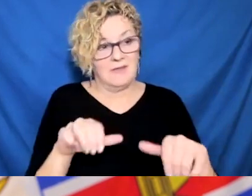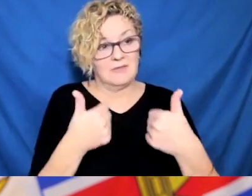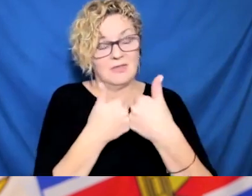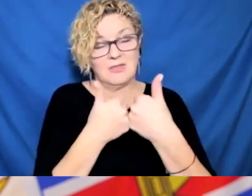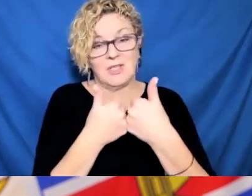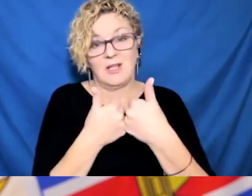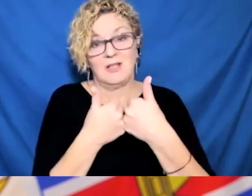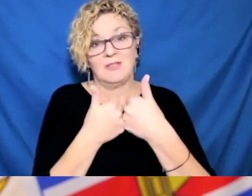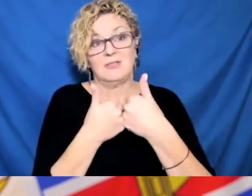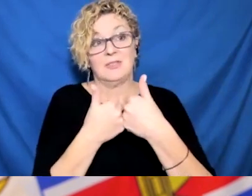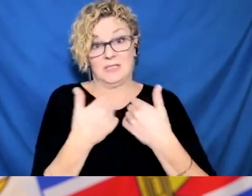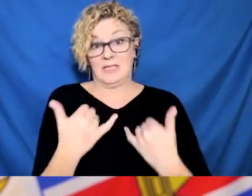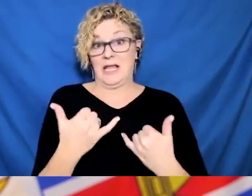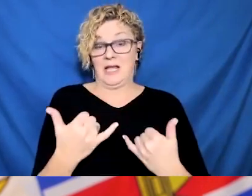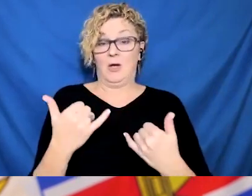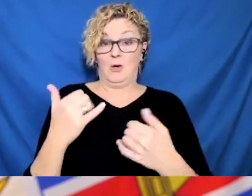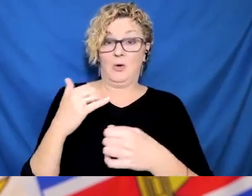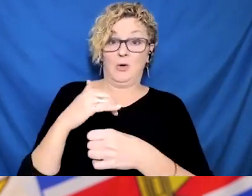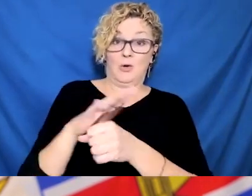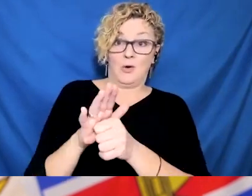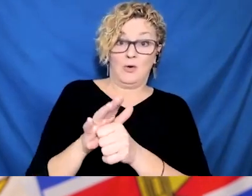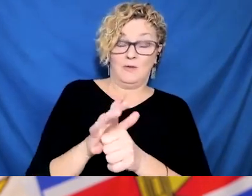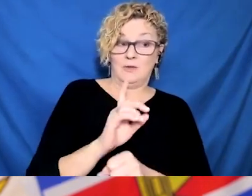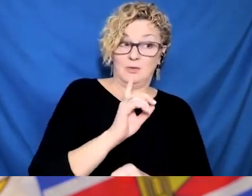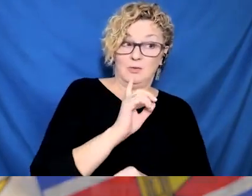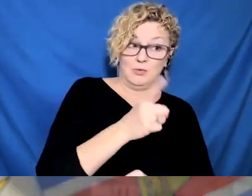on a school-by-school basis with the local MHO.